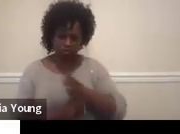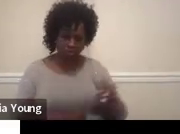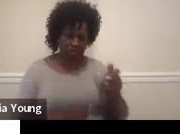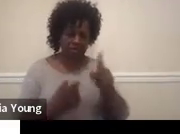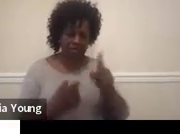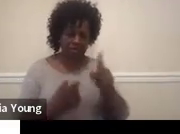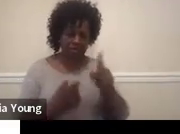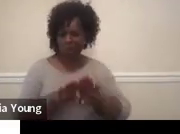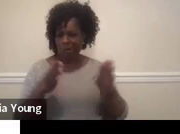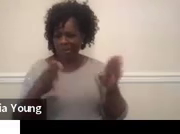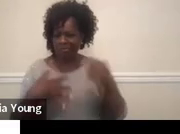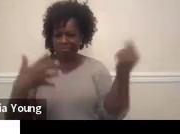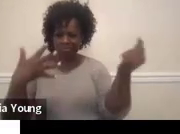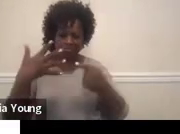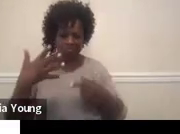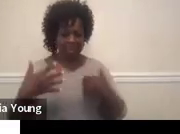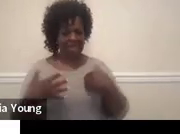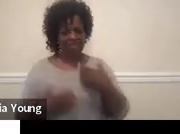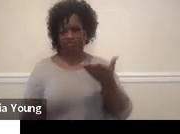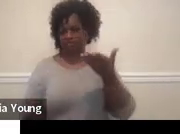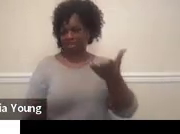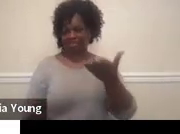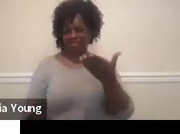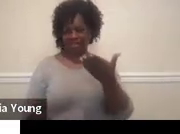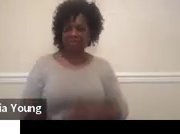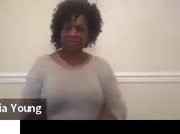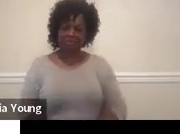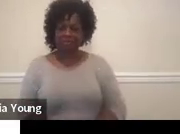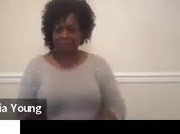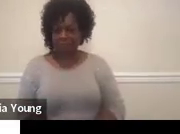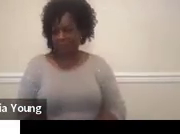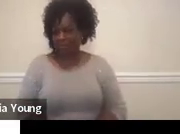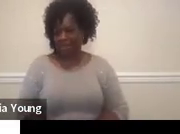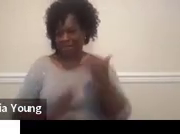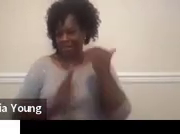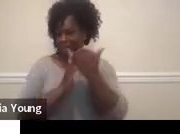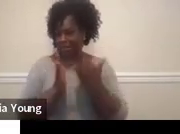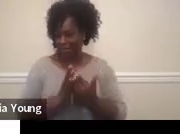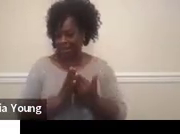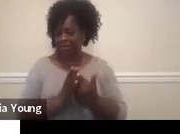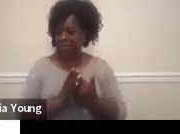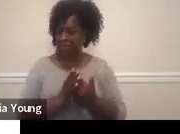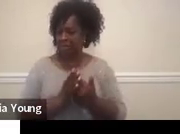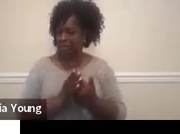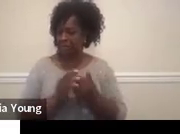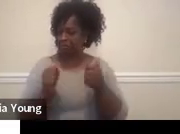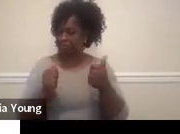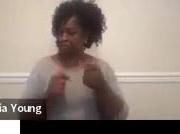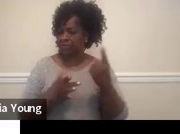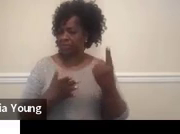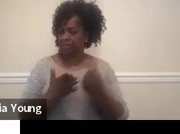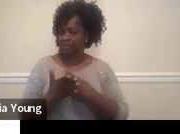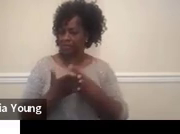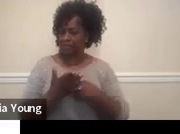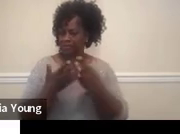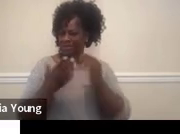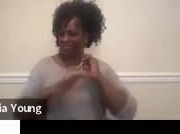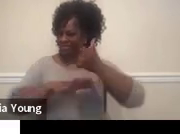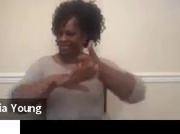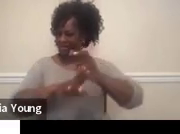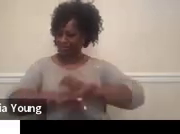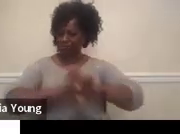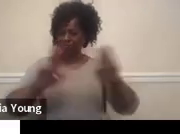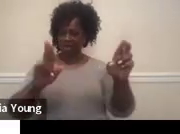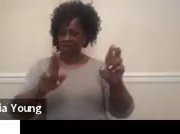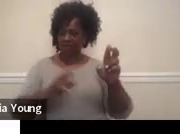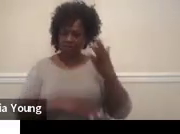opening doors. So a guide to using the lessons. So this is something that is already done for you. So you can